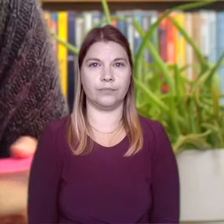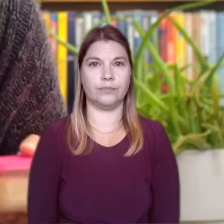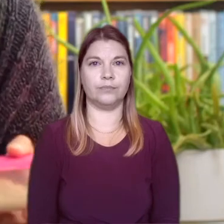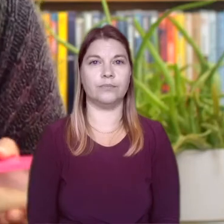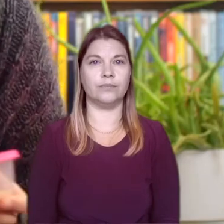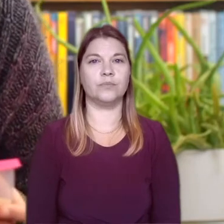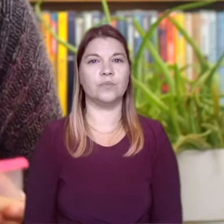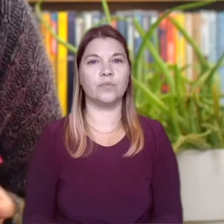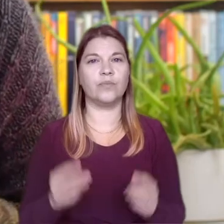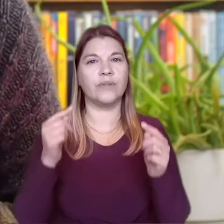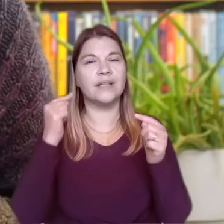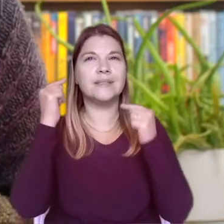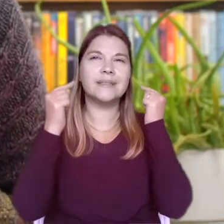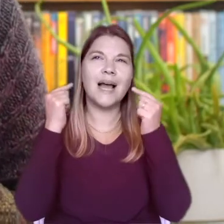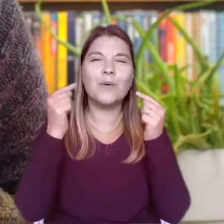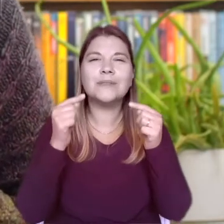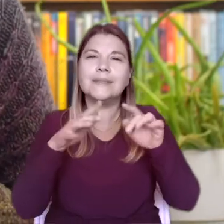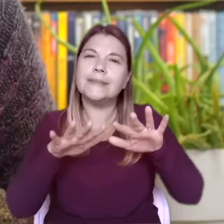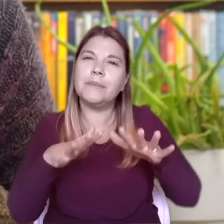We get a sound a little bit like a drum.